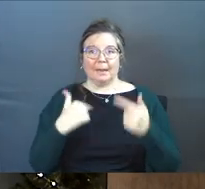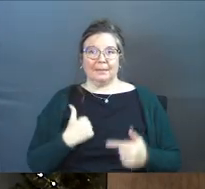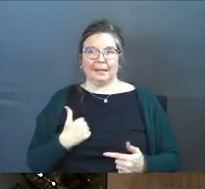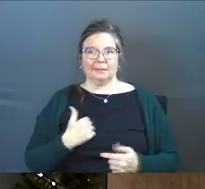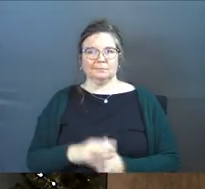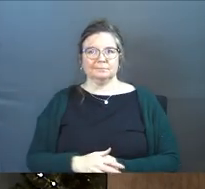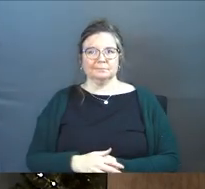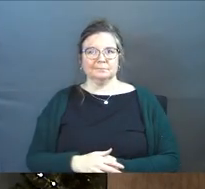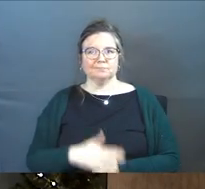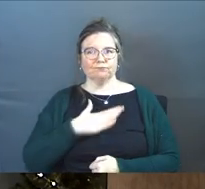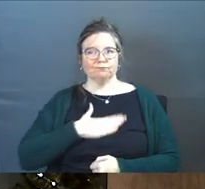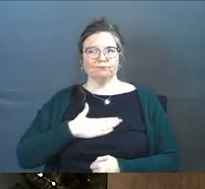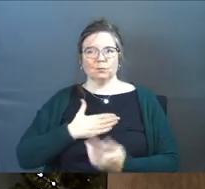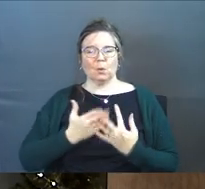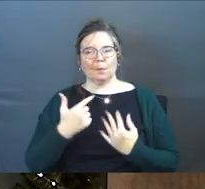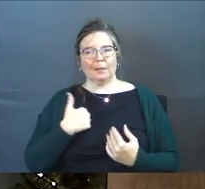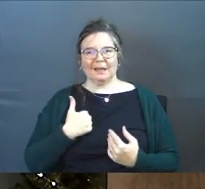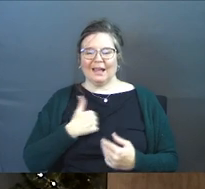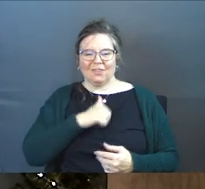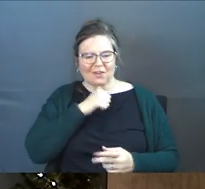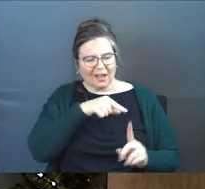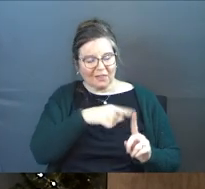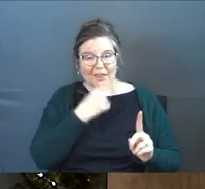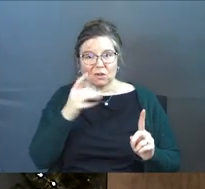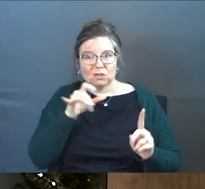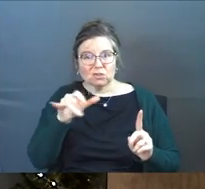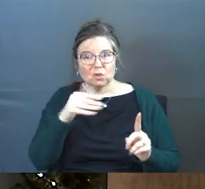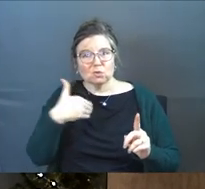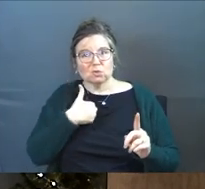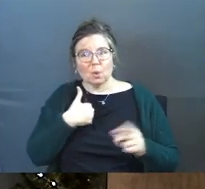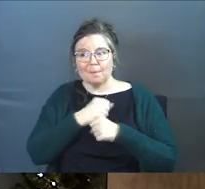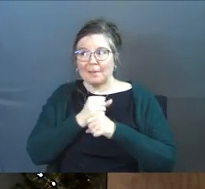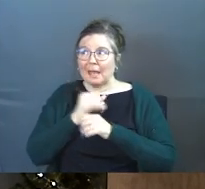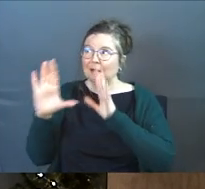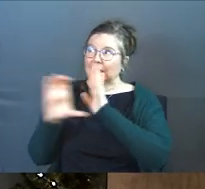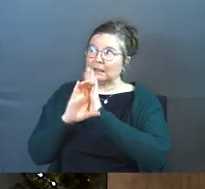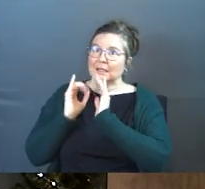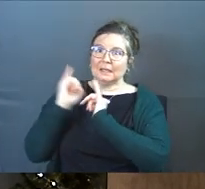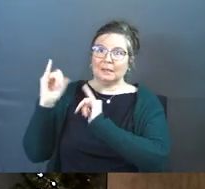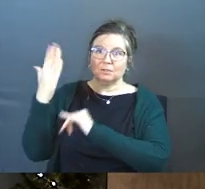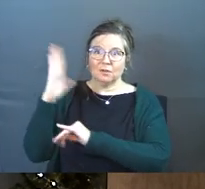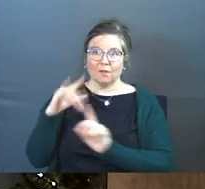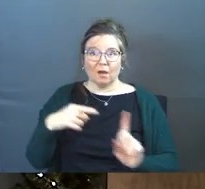me and they're not they're an eternal soul made in the image of God